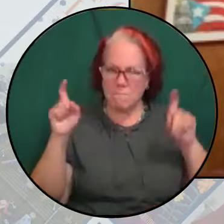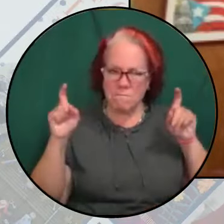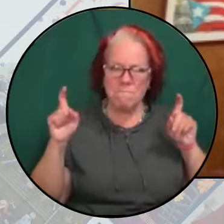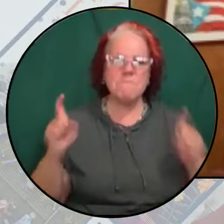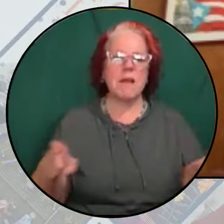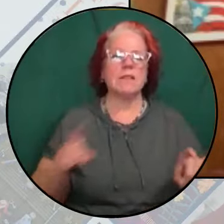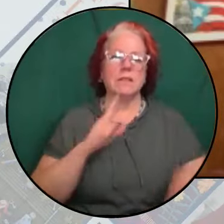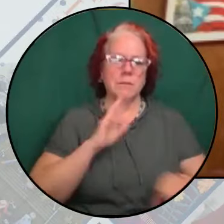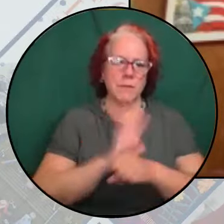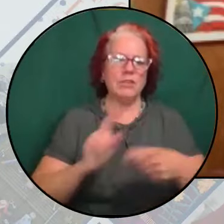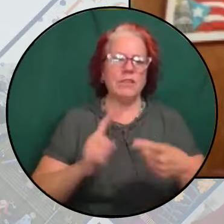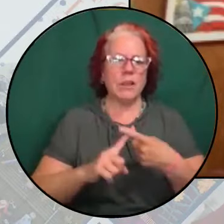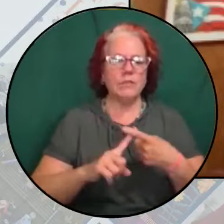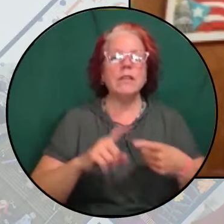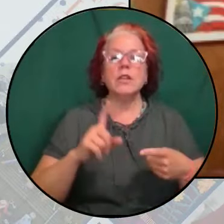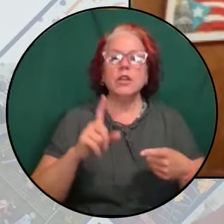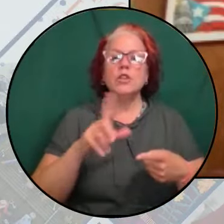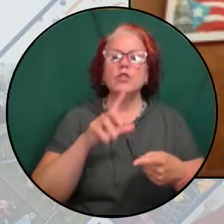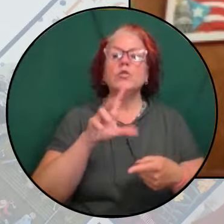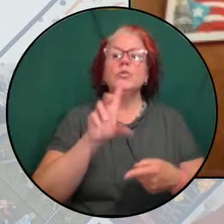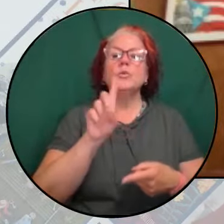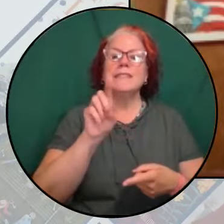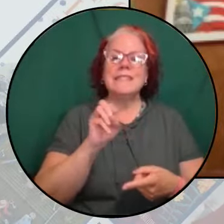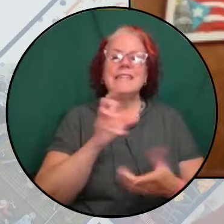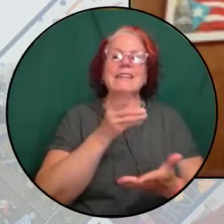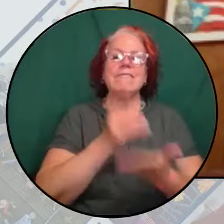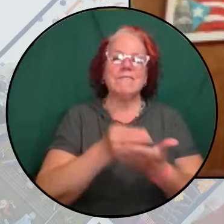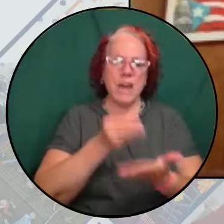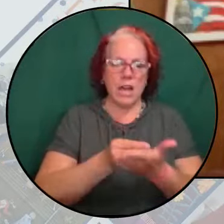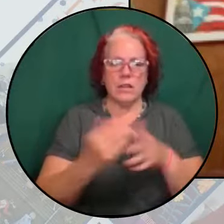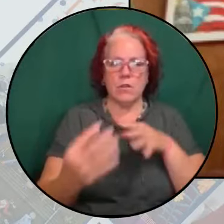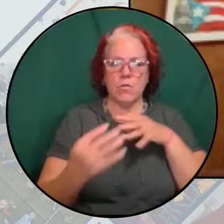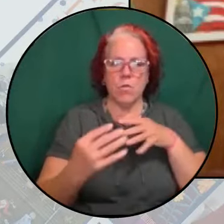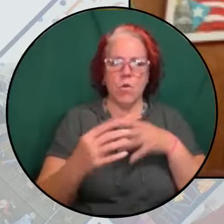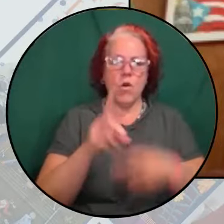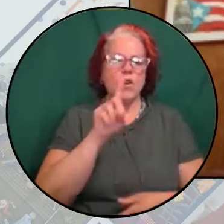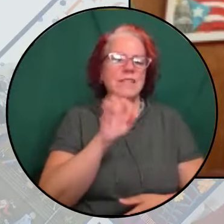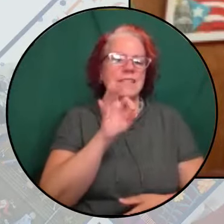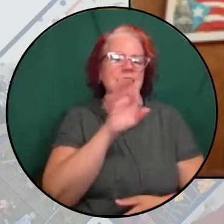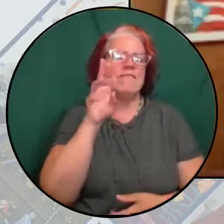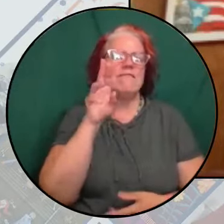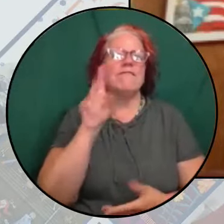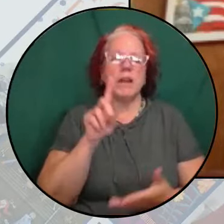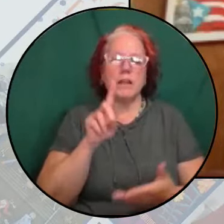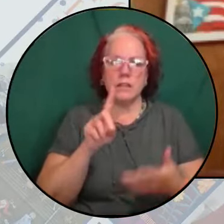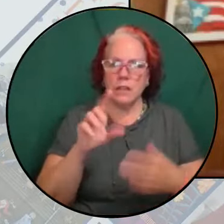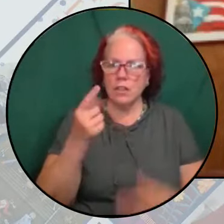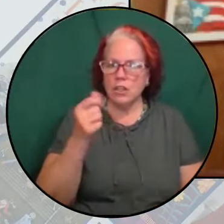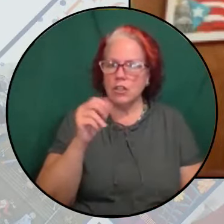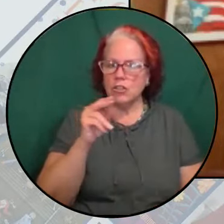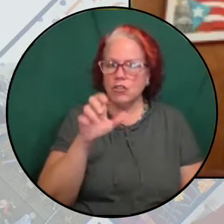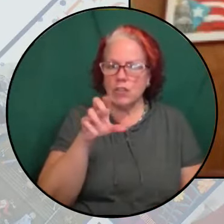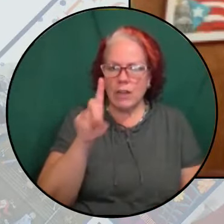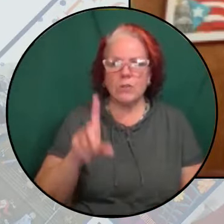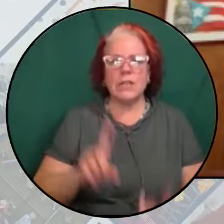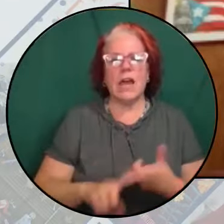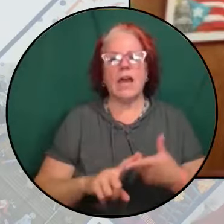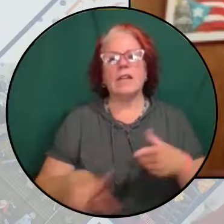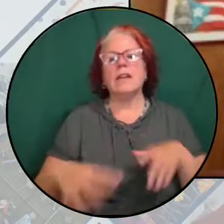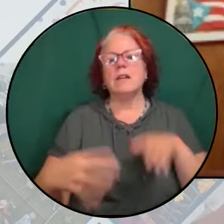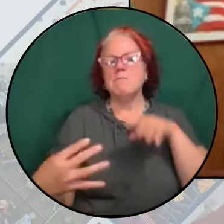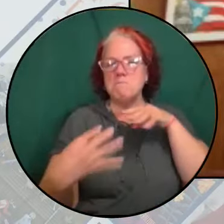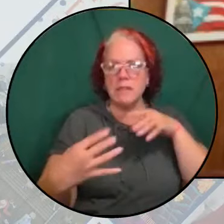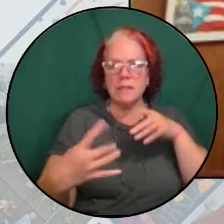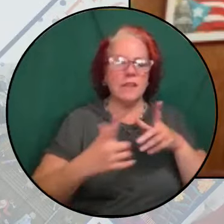of defunding genocide, defunding war, defunding apartheid and militarism, and funding people's